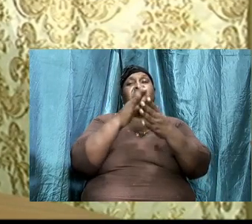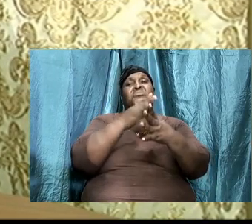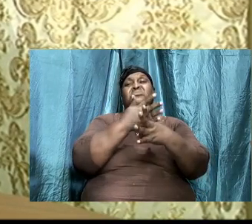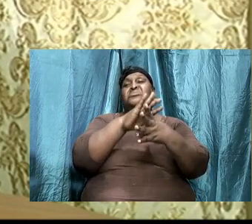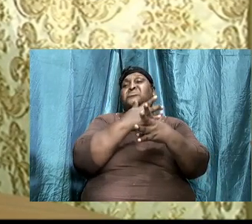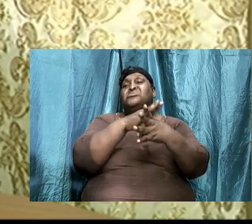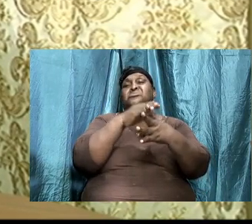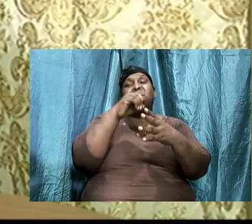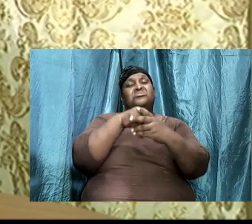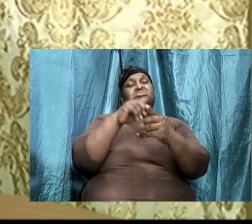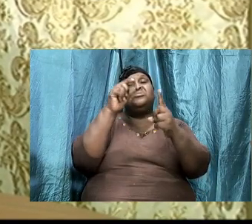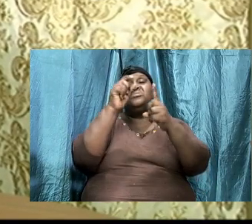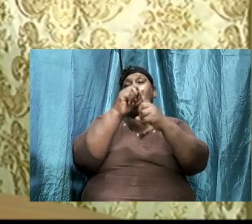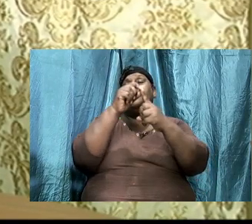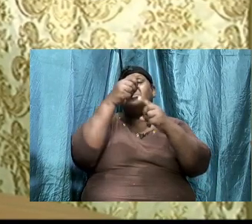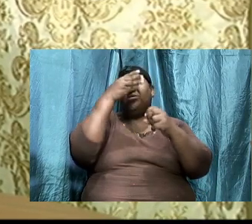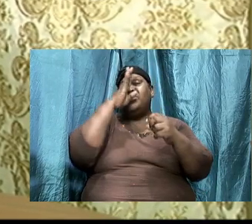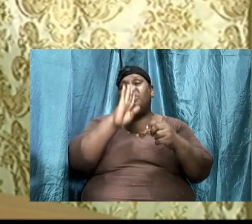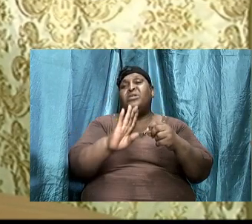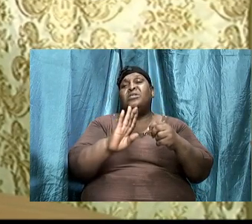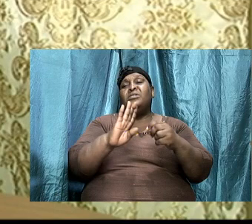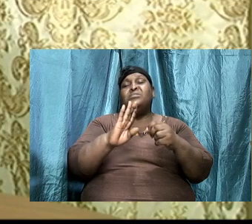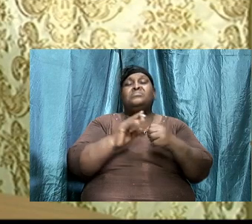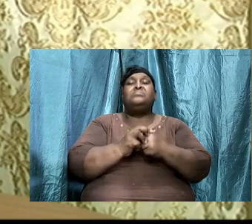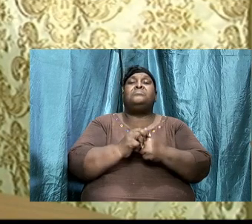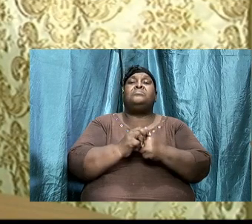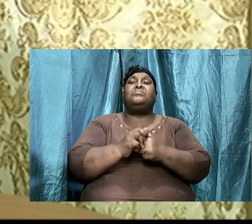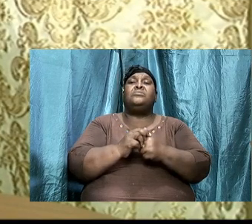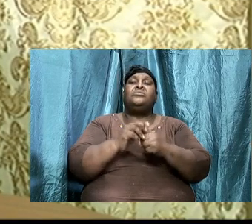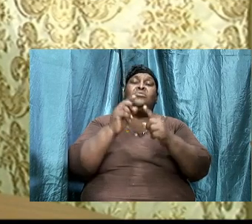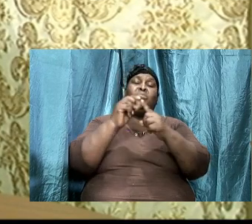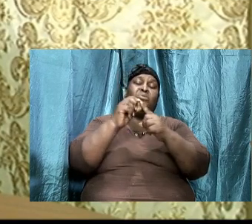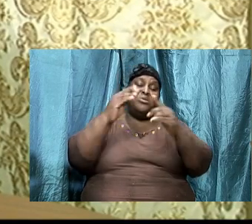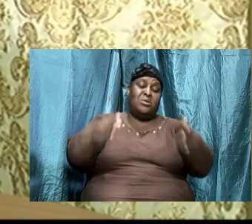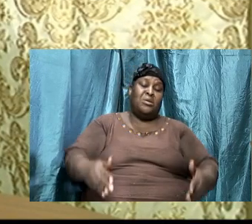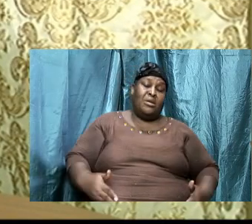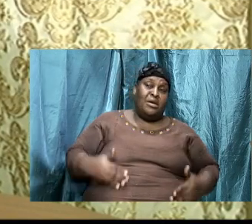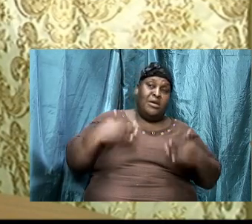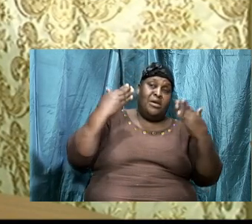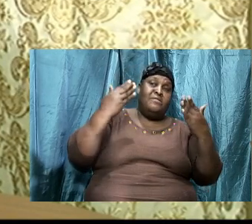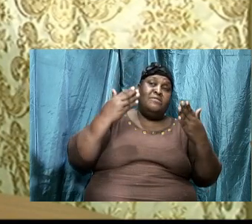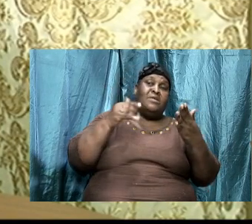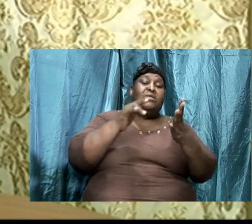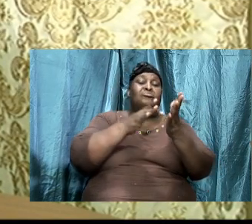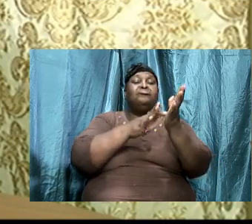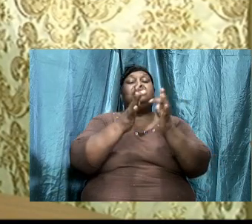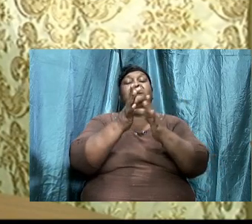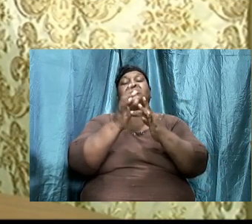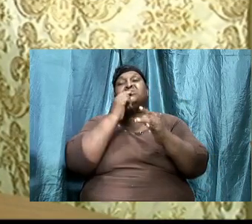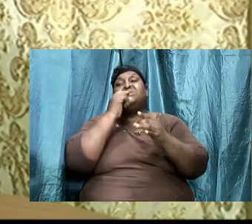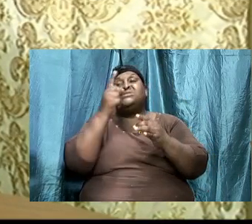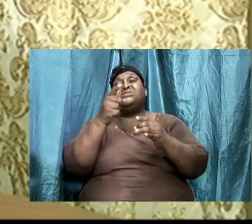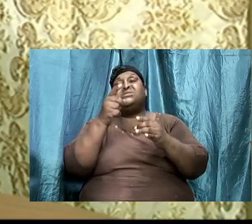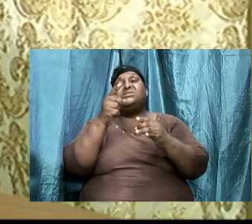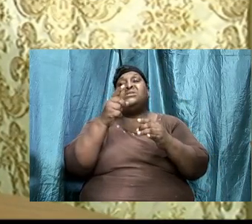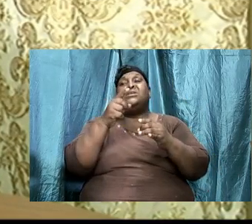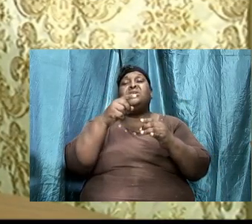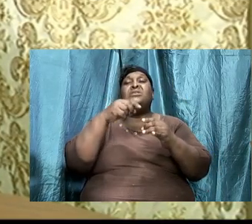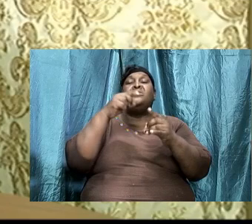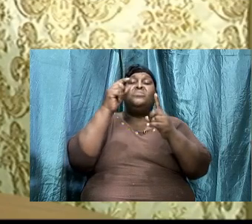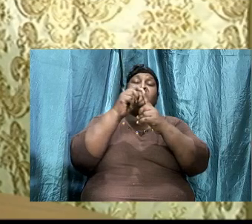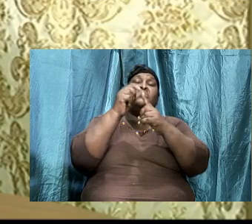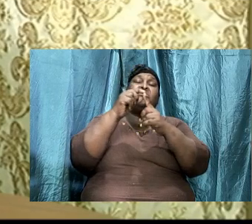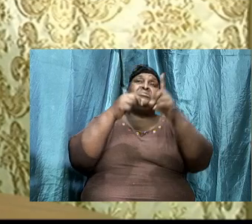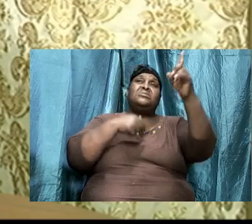in the Word of God. You know, the Word is life. Jesus said, these words that I speak to you, they are